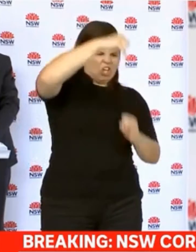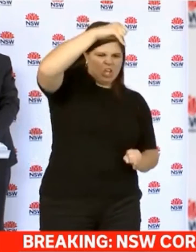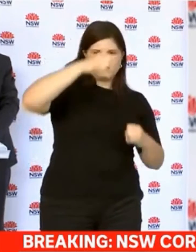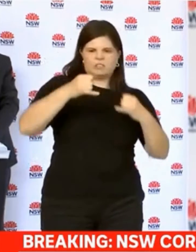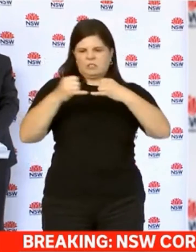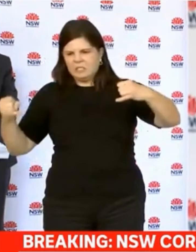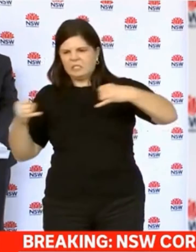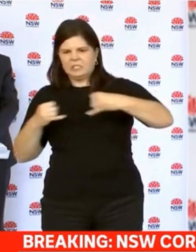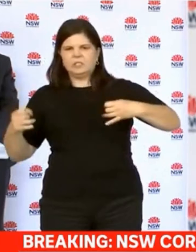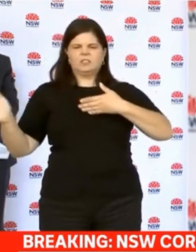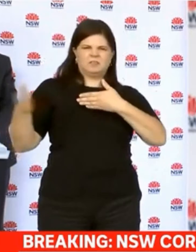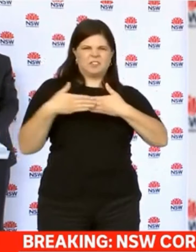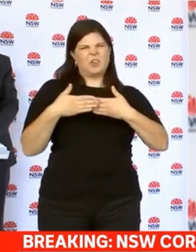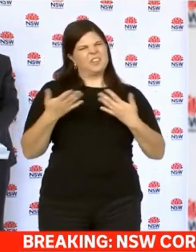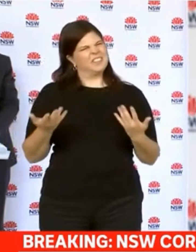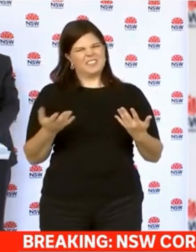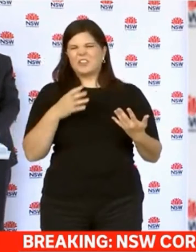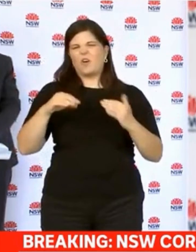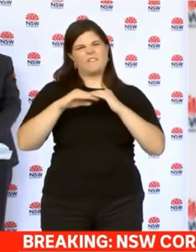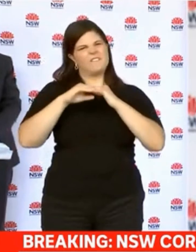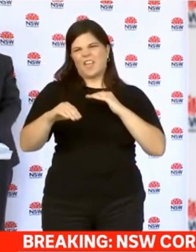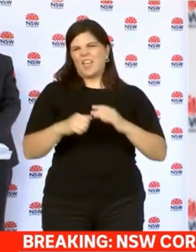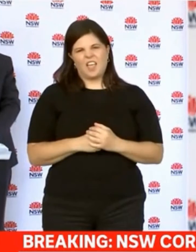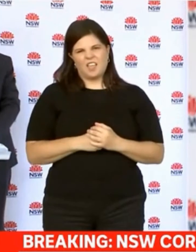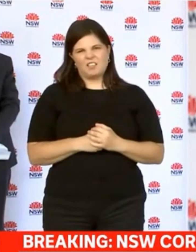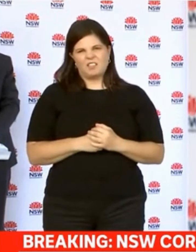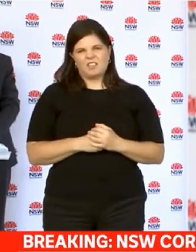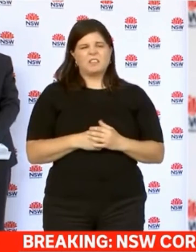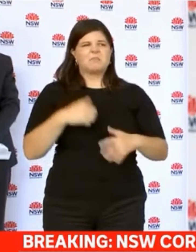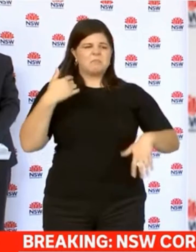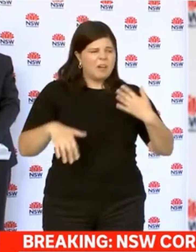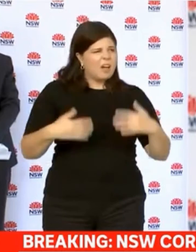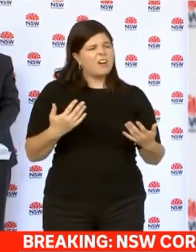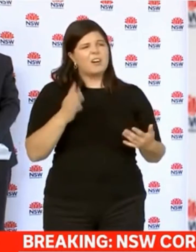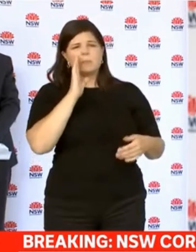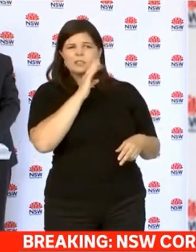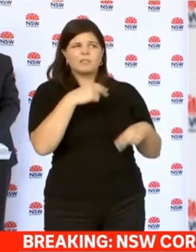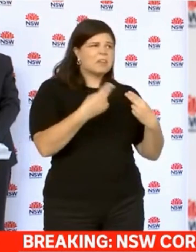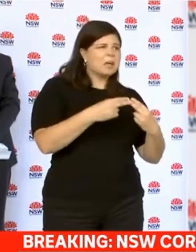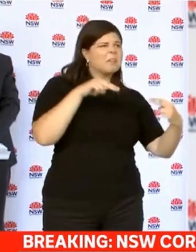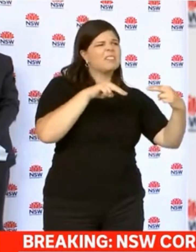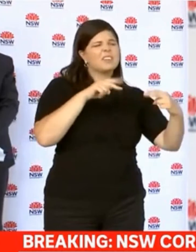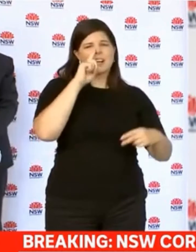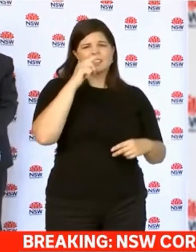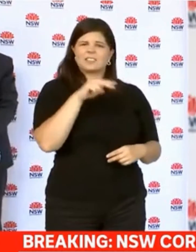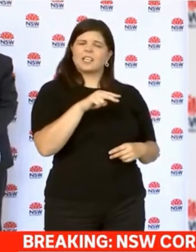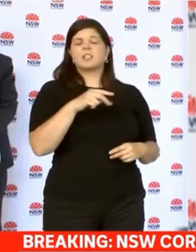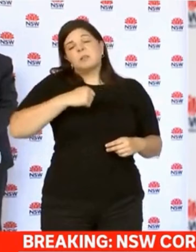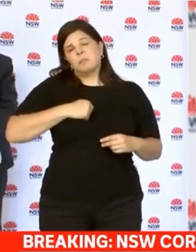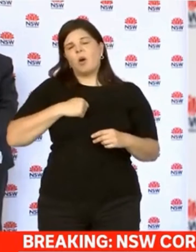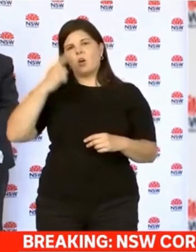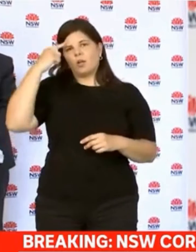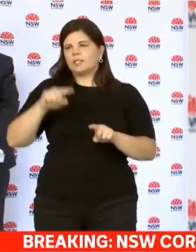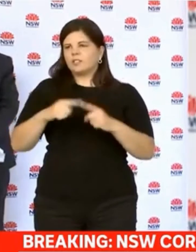on thousands of people is the way to go. That's just the New South Wales strategy. But all of us have that aim of zero community transmission. The Deputy